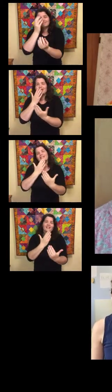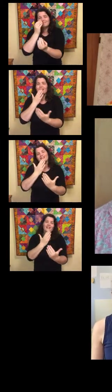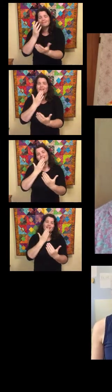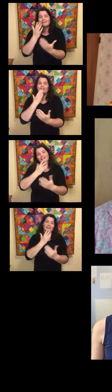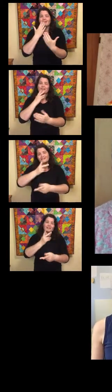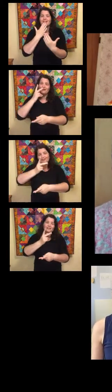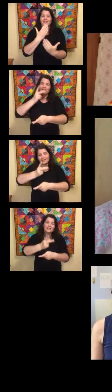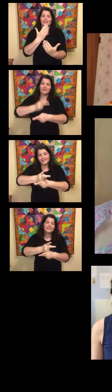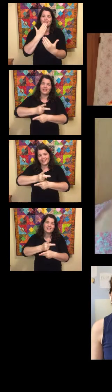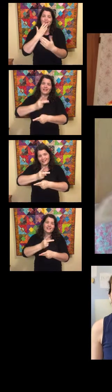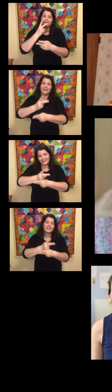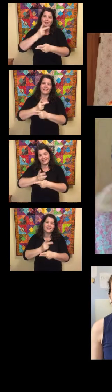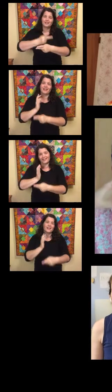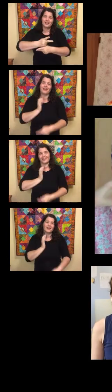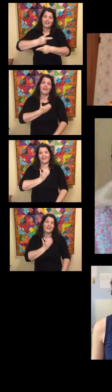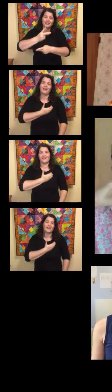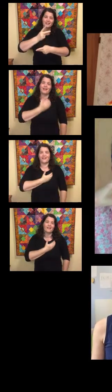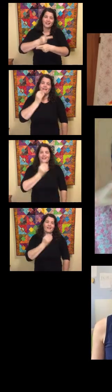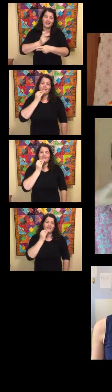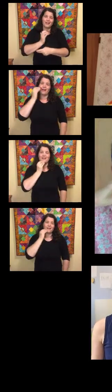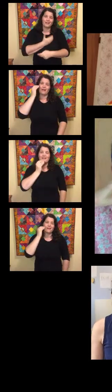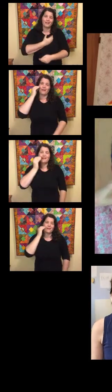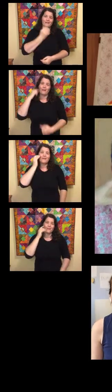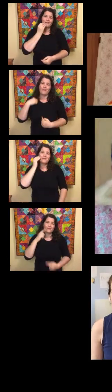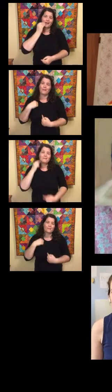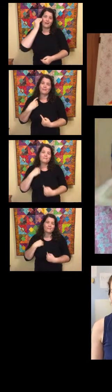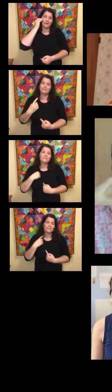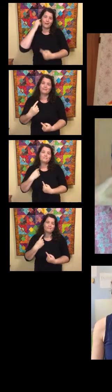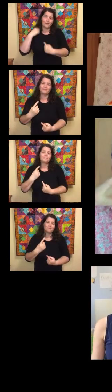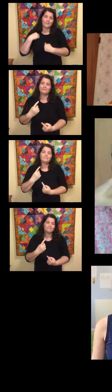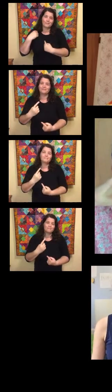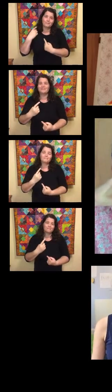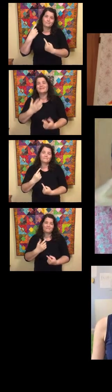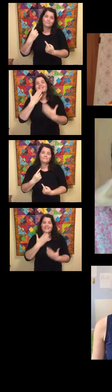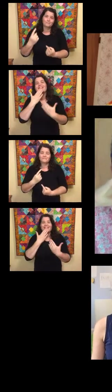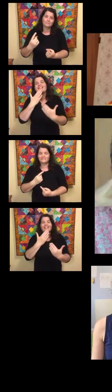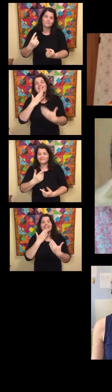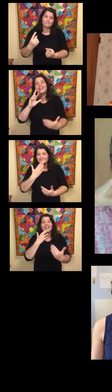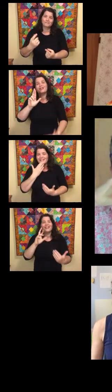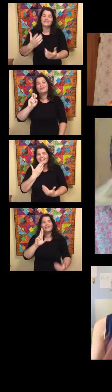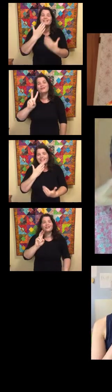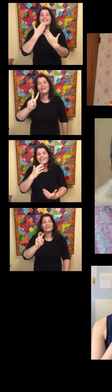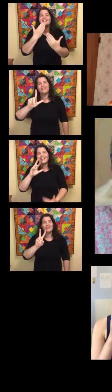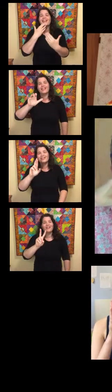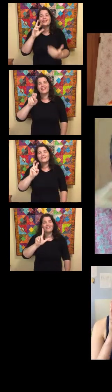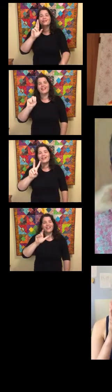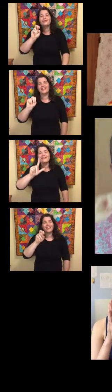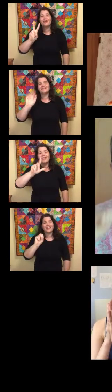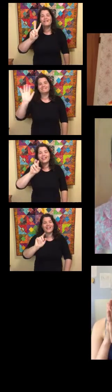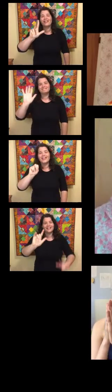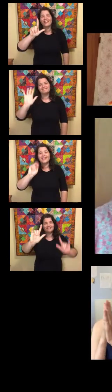might know, and thank you for taking care of our homes. Thank you everyone.